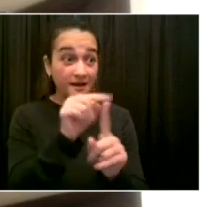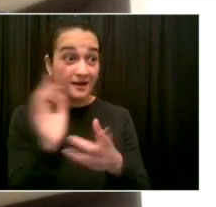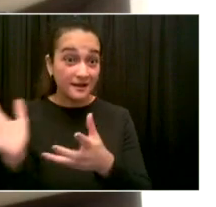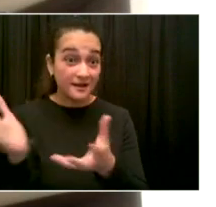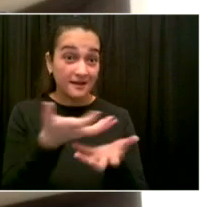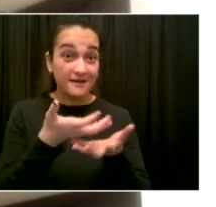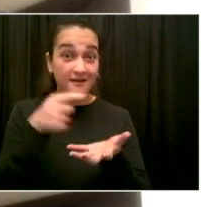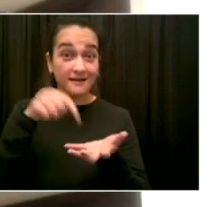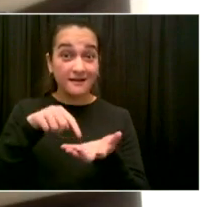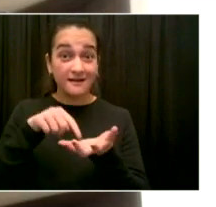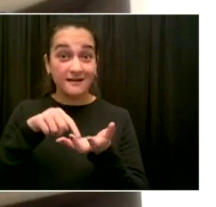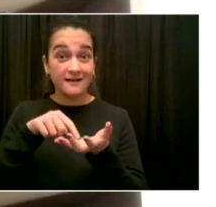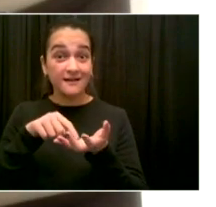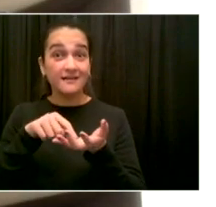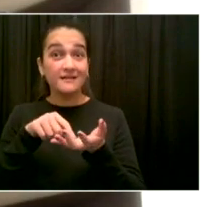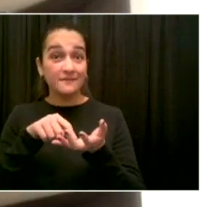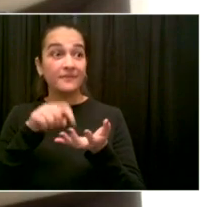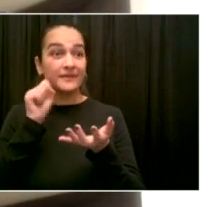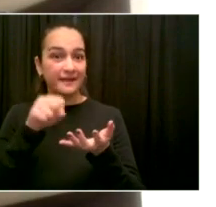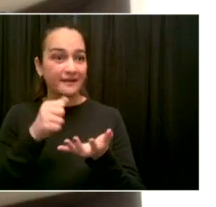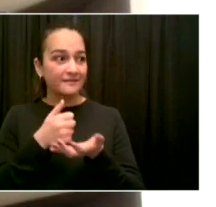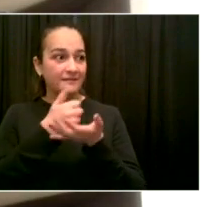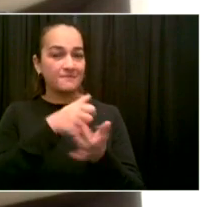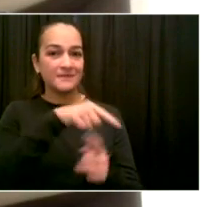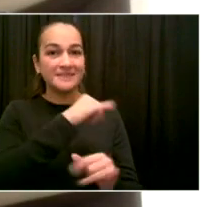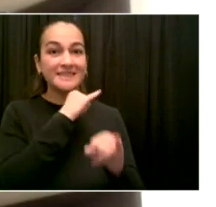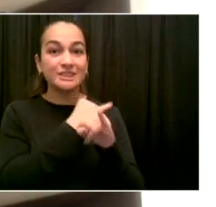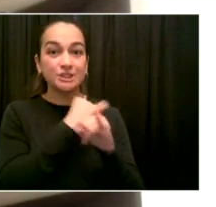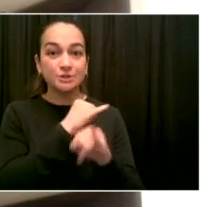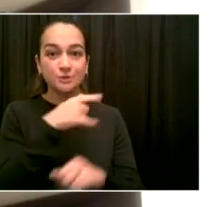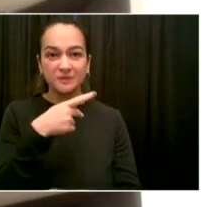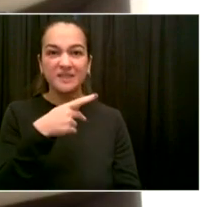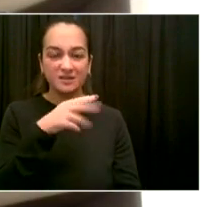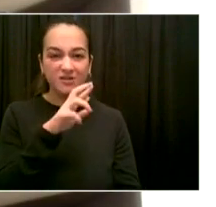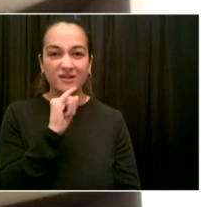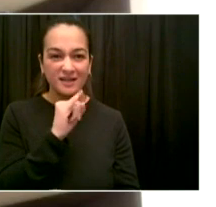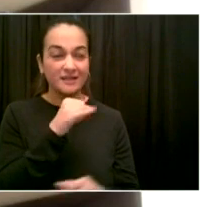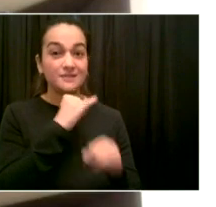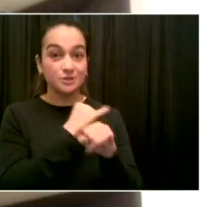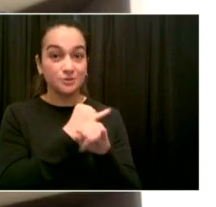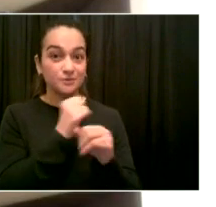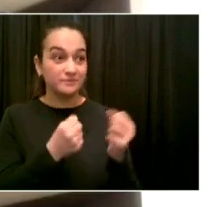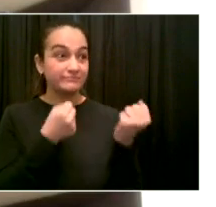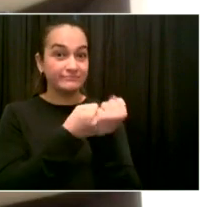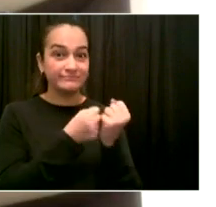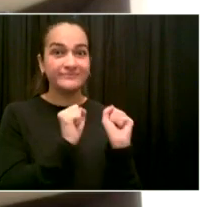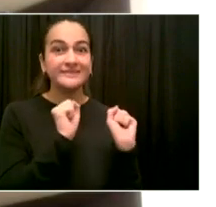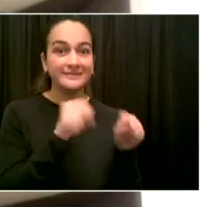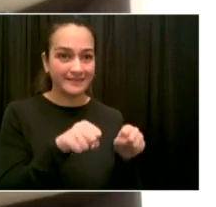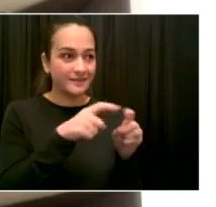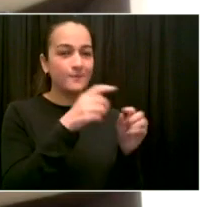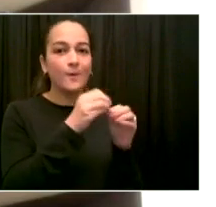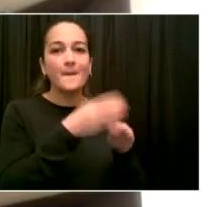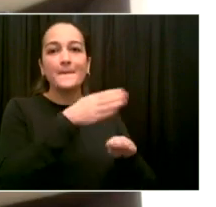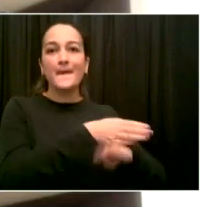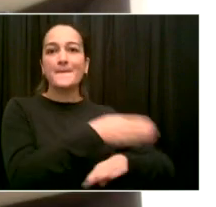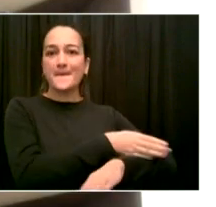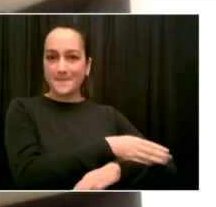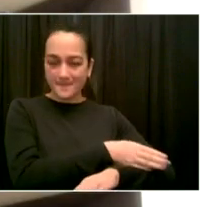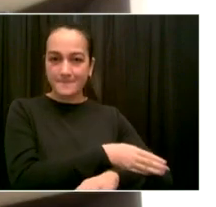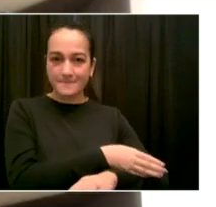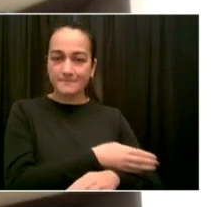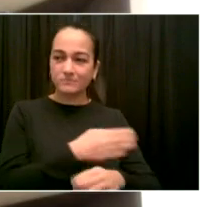fingers crossed, Mr. Mayor, that Columbia would win the selection of this role. And I'm so thrilled about this announcement today.